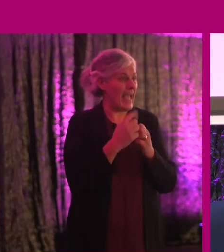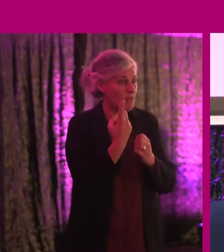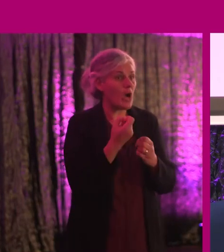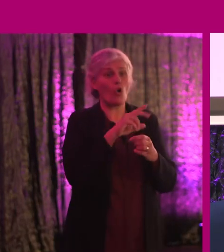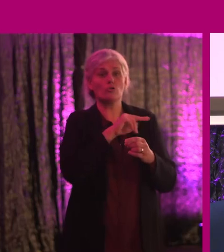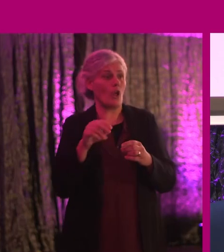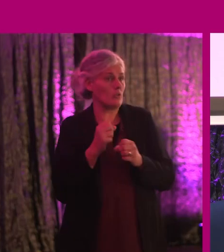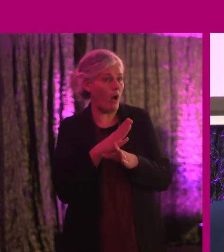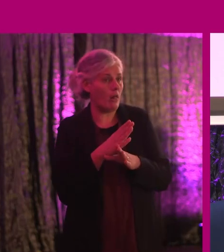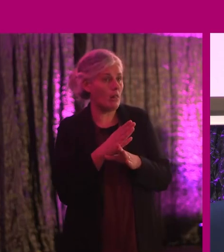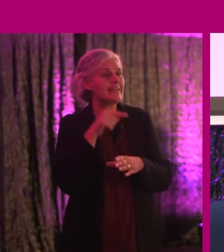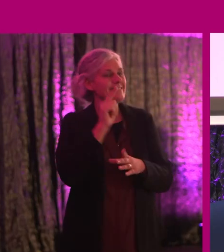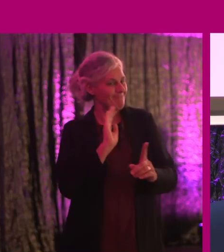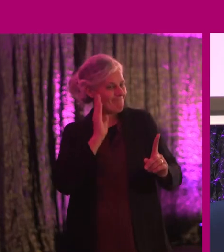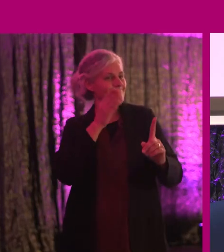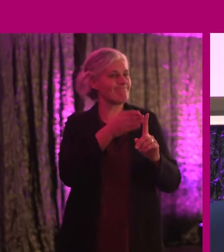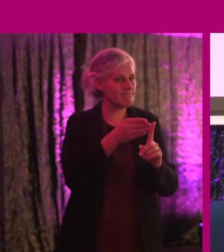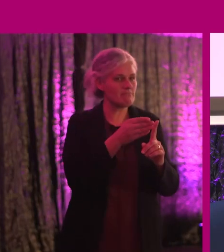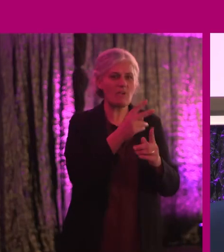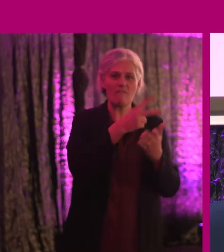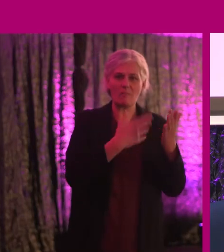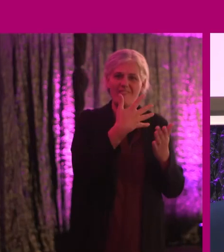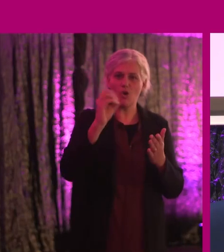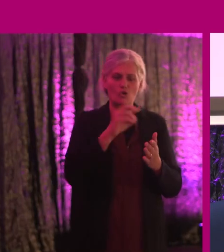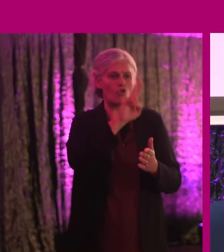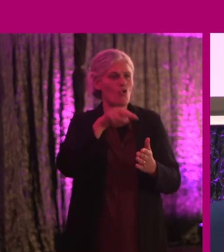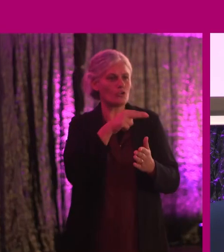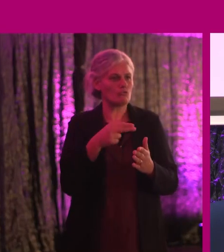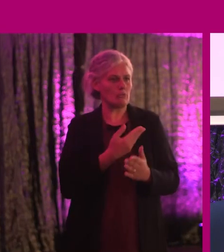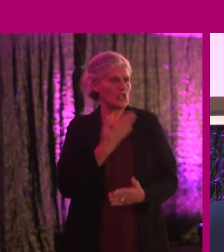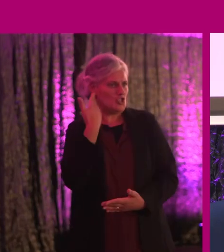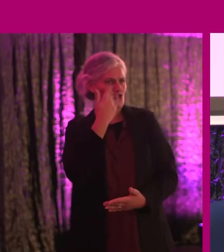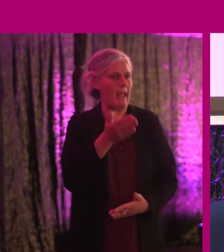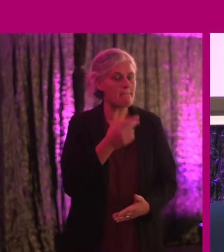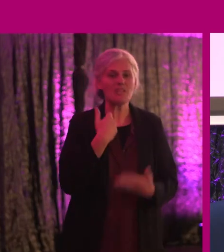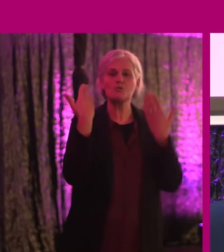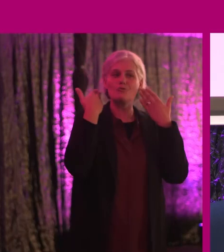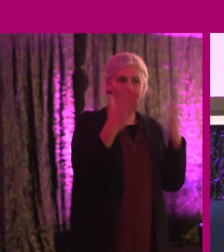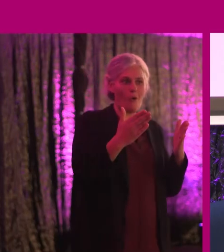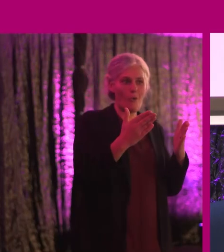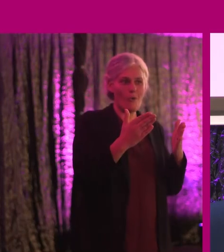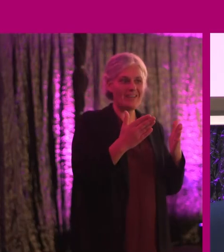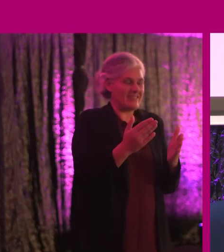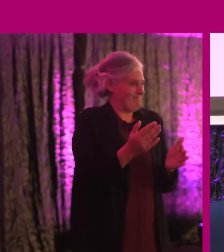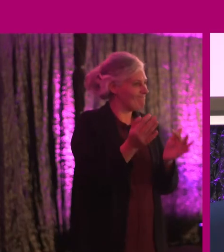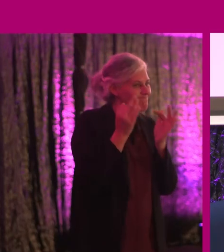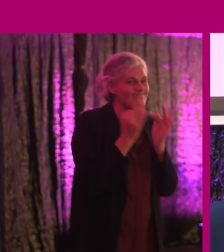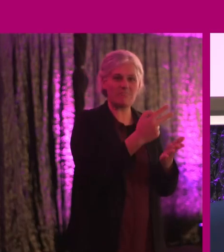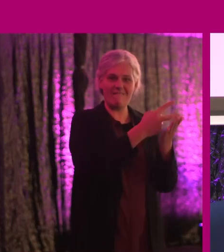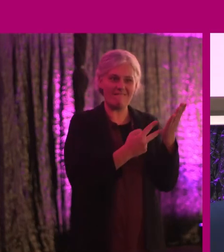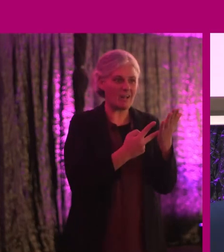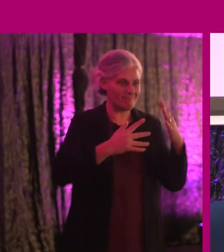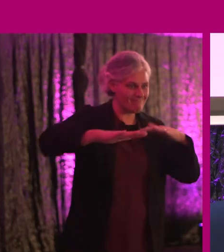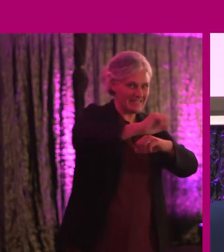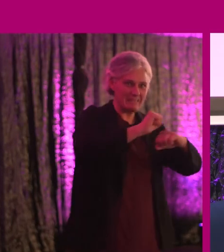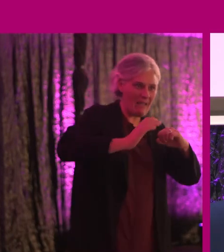So that was the intention behind the Valuable 500. But not to shame. But to show that there is an absolutely valuable market